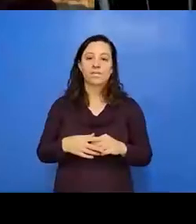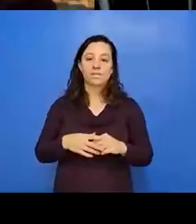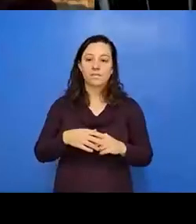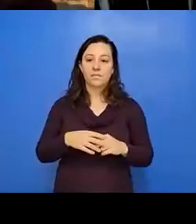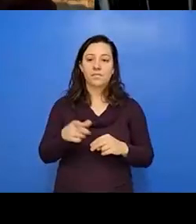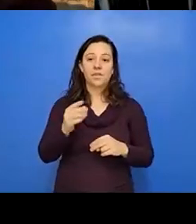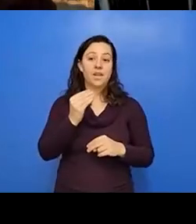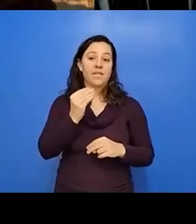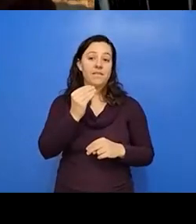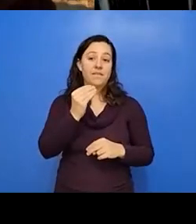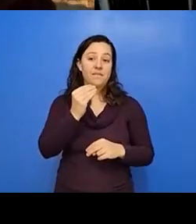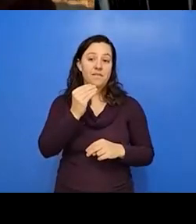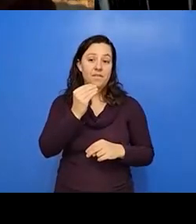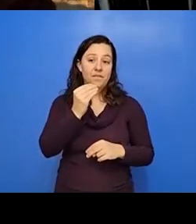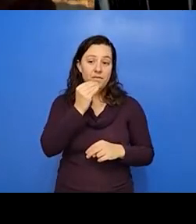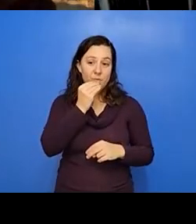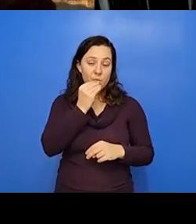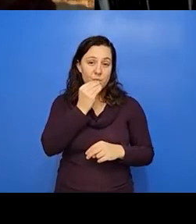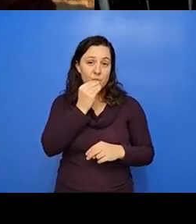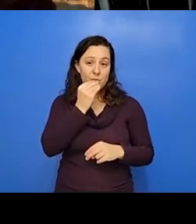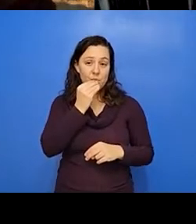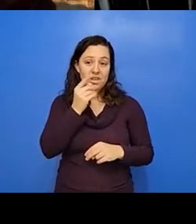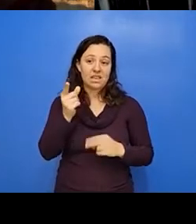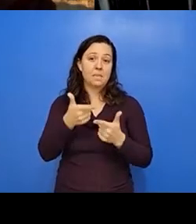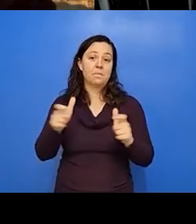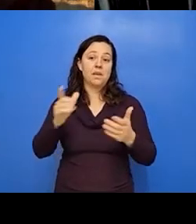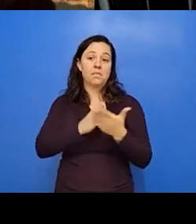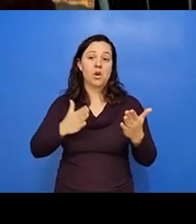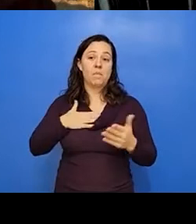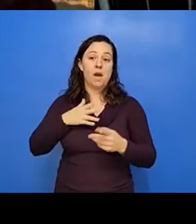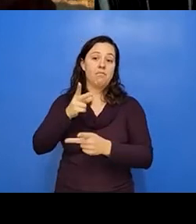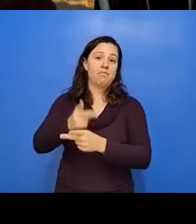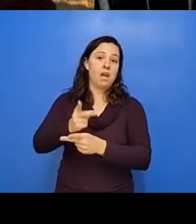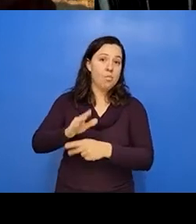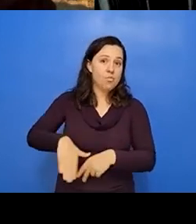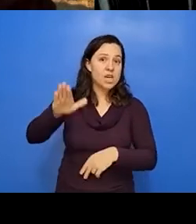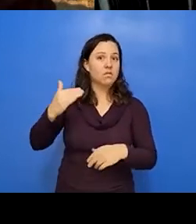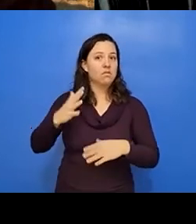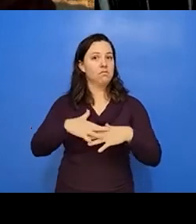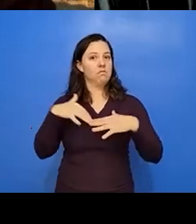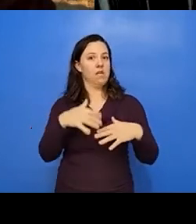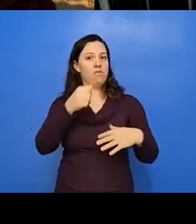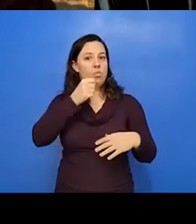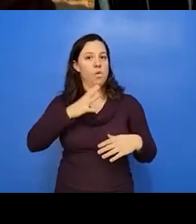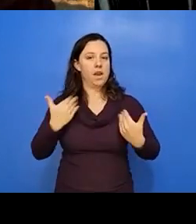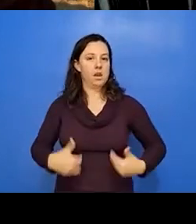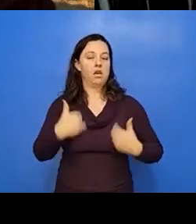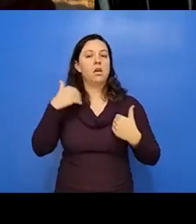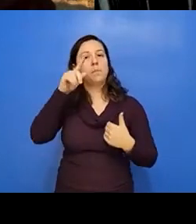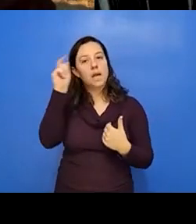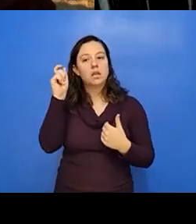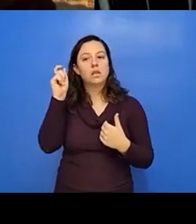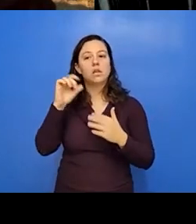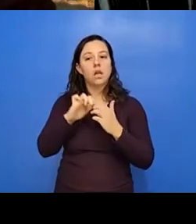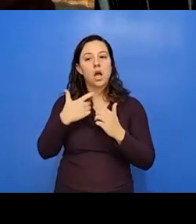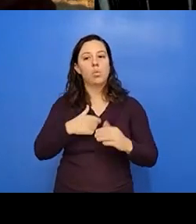food has been a huge part of my upbringing as a native woman, because of the way we were taught